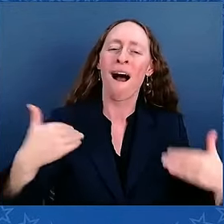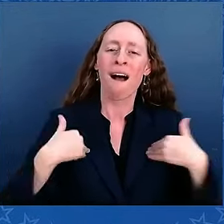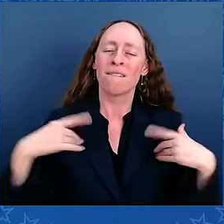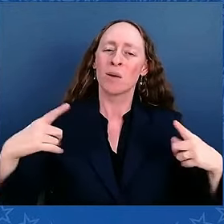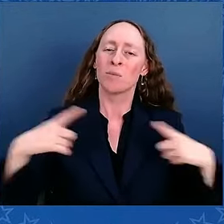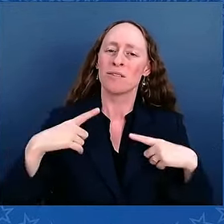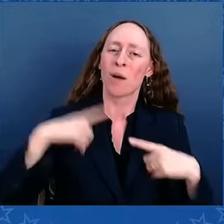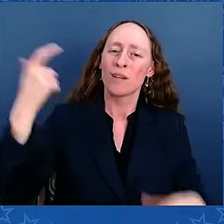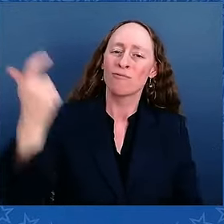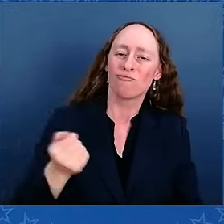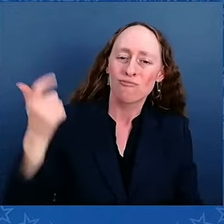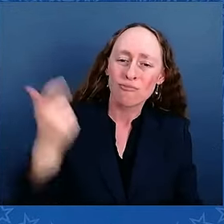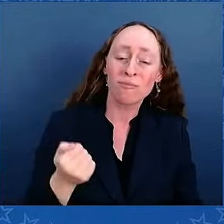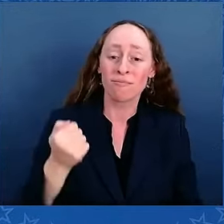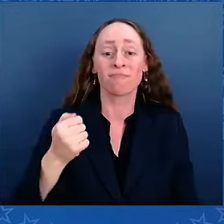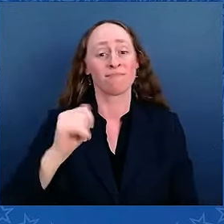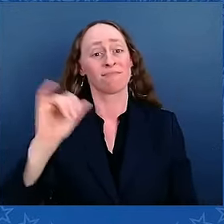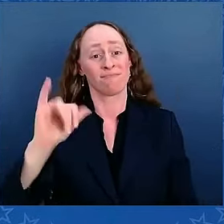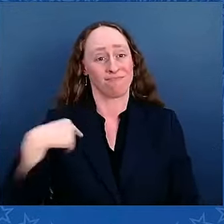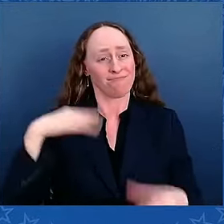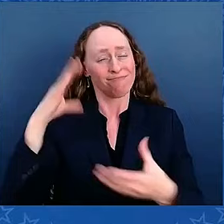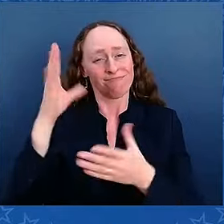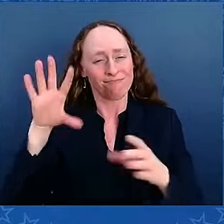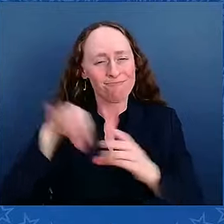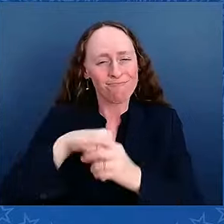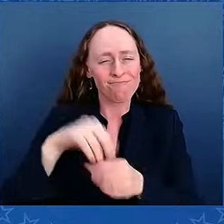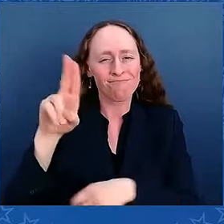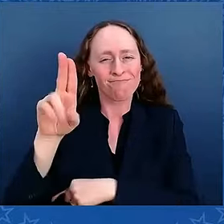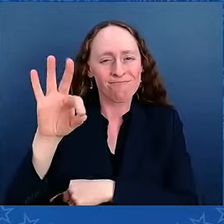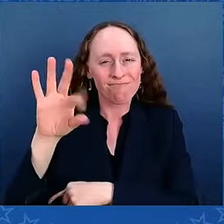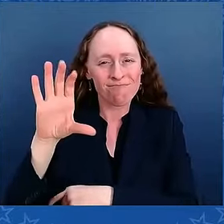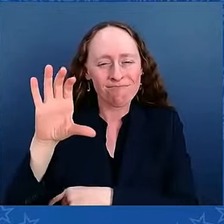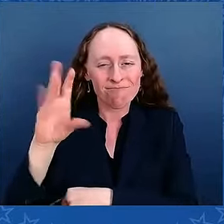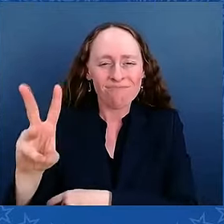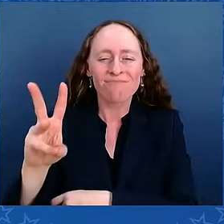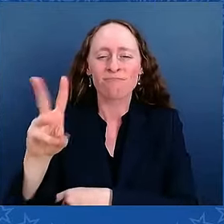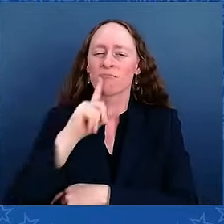present, we would all like to say, thank you, Joe. Thank